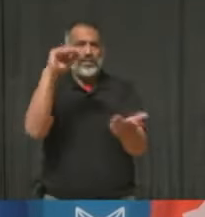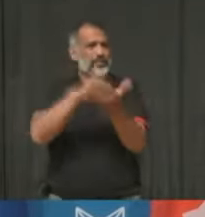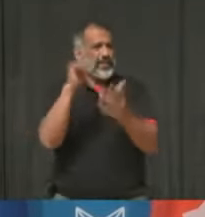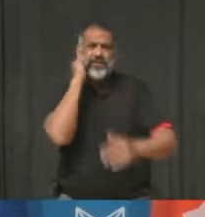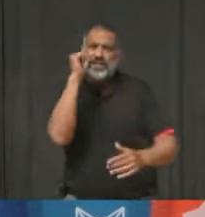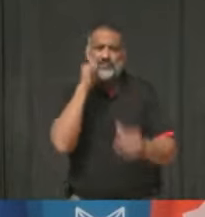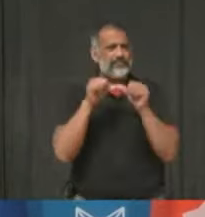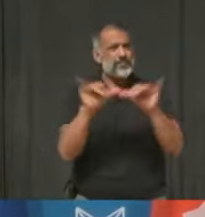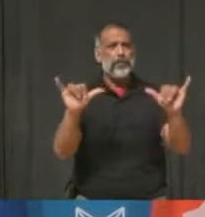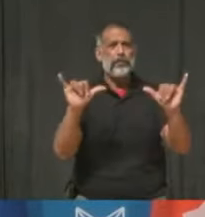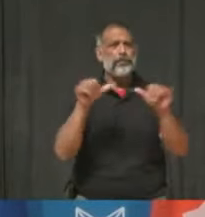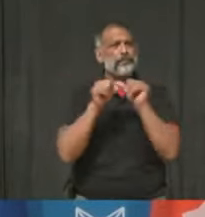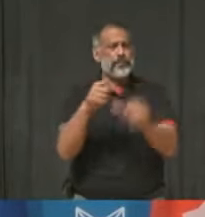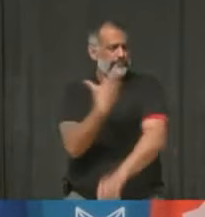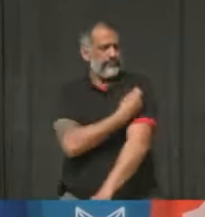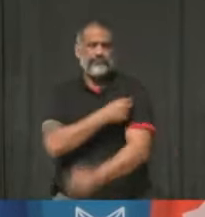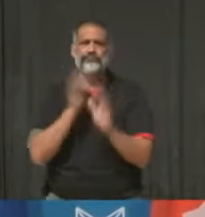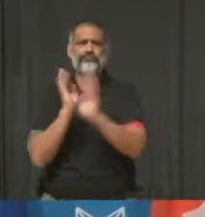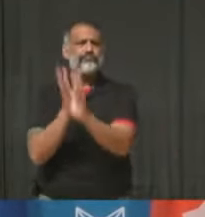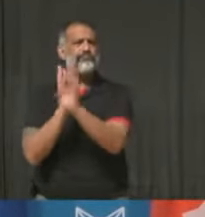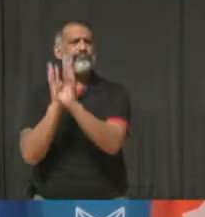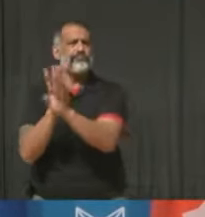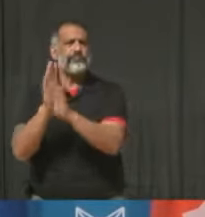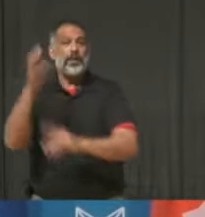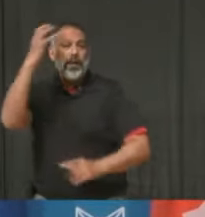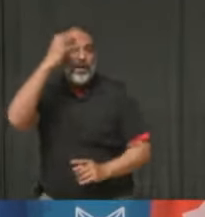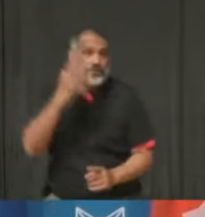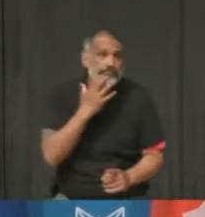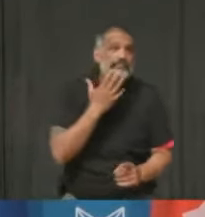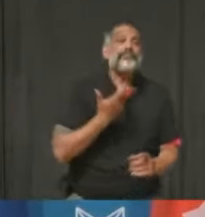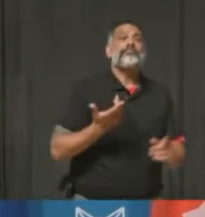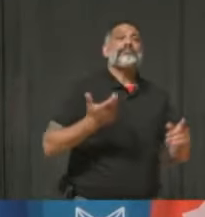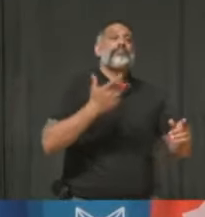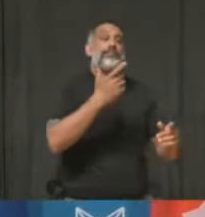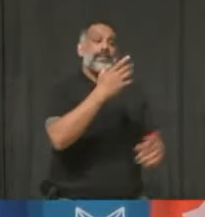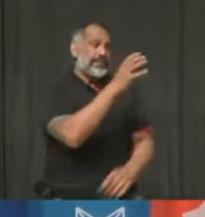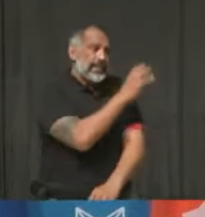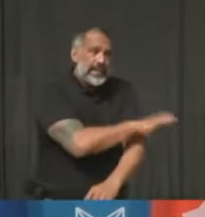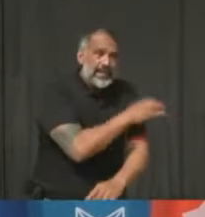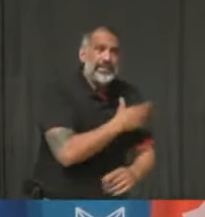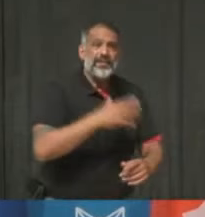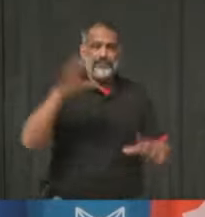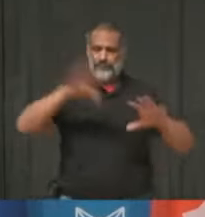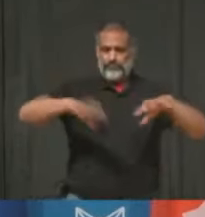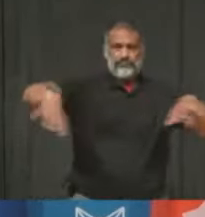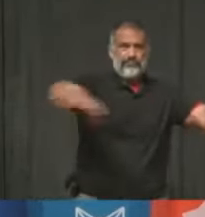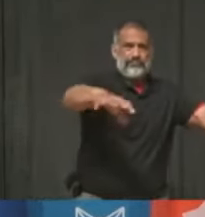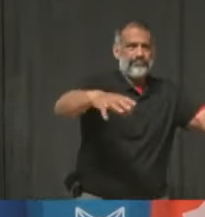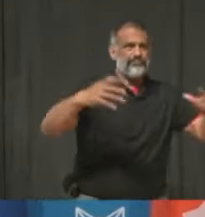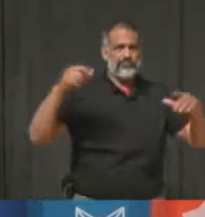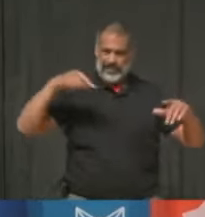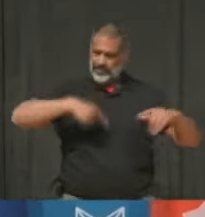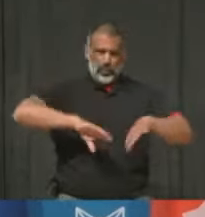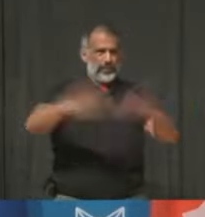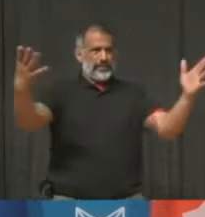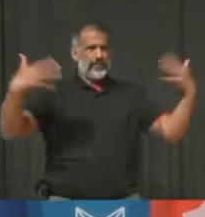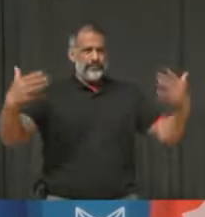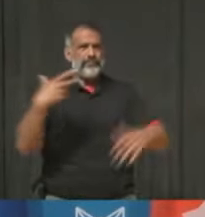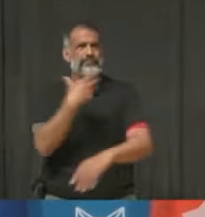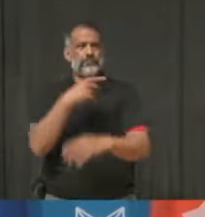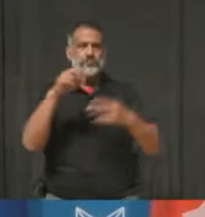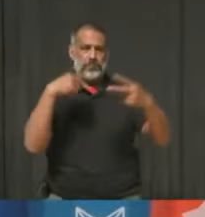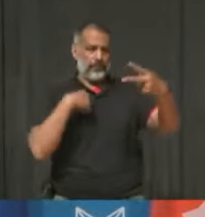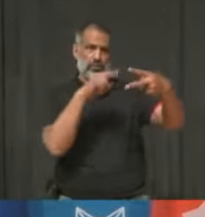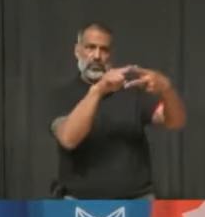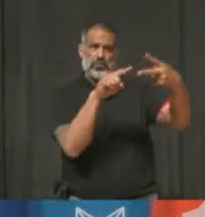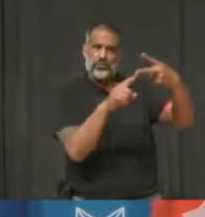hospital partners and in mass clinics and mobile clinics using the allocations that we have received from the province of alternative vaccine products that have